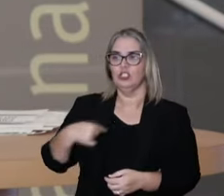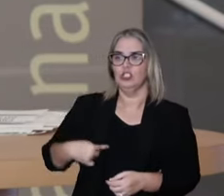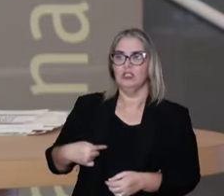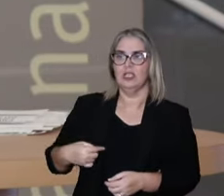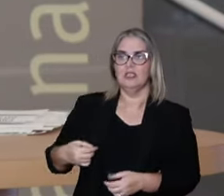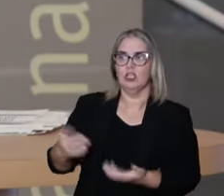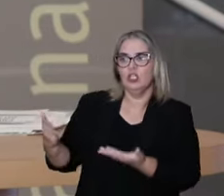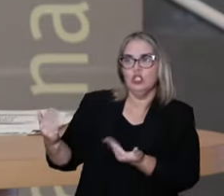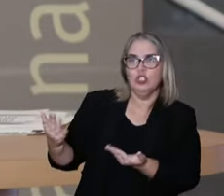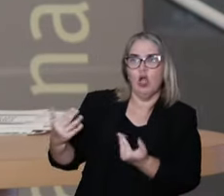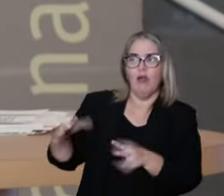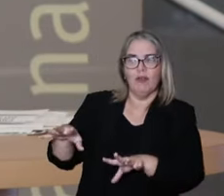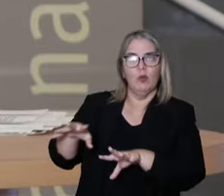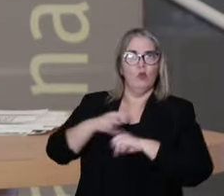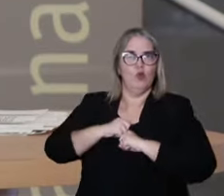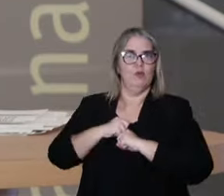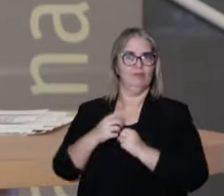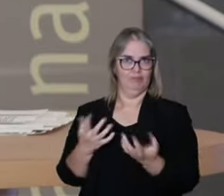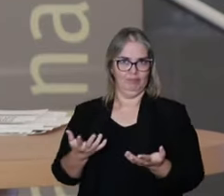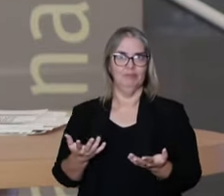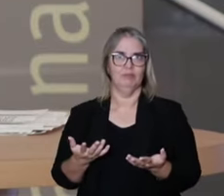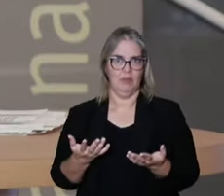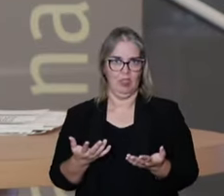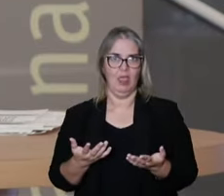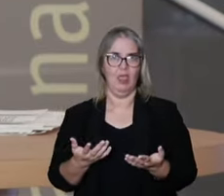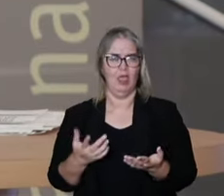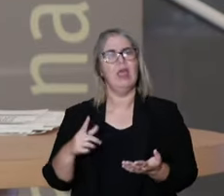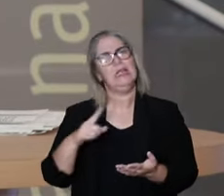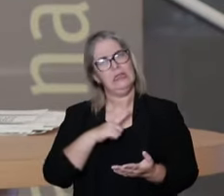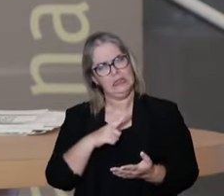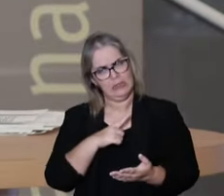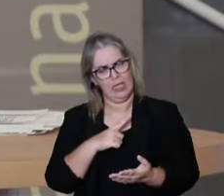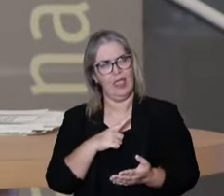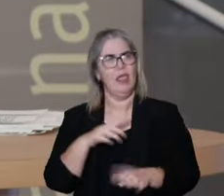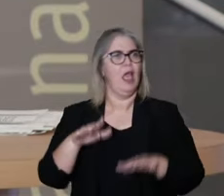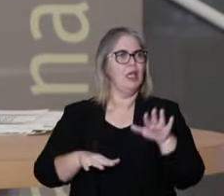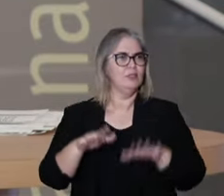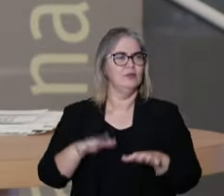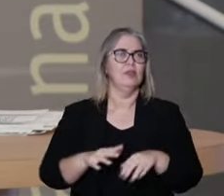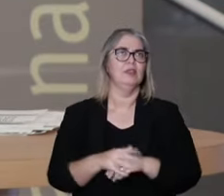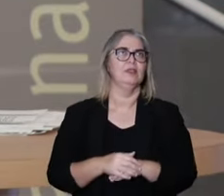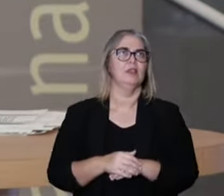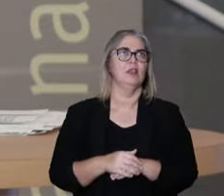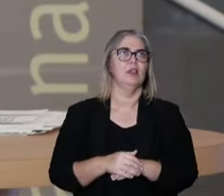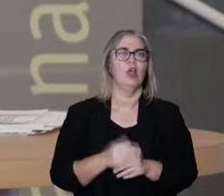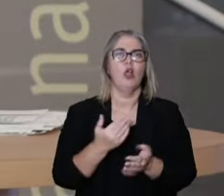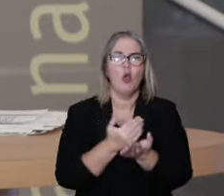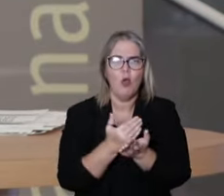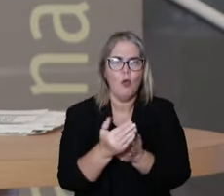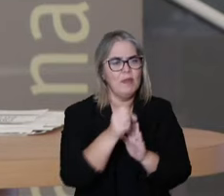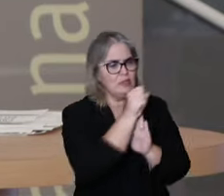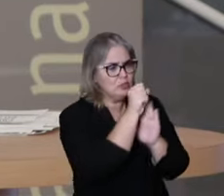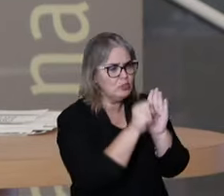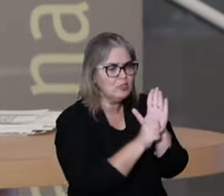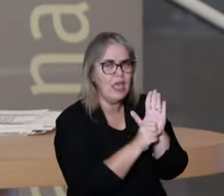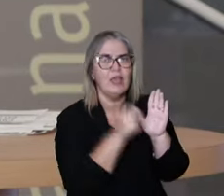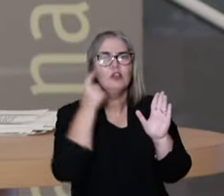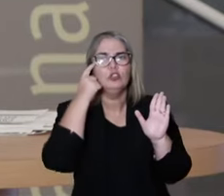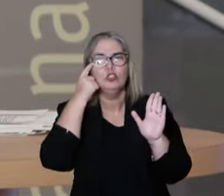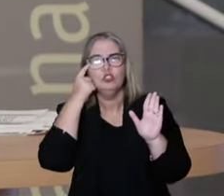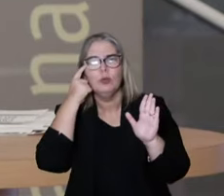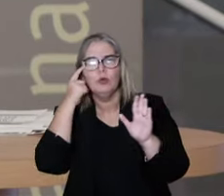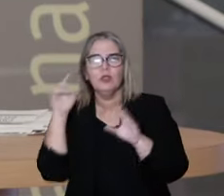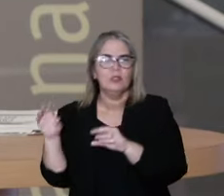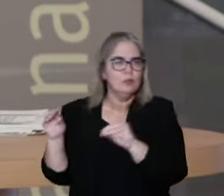was appropriated by the Western world. So even though we have Japanese immigration from the beginning of the past